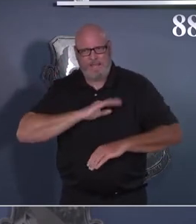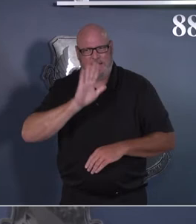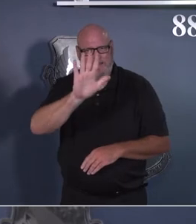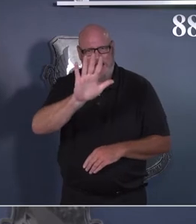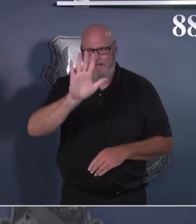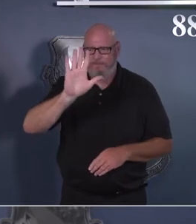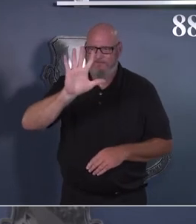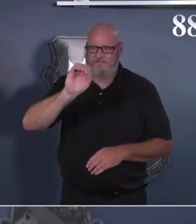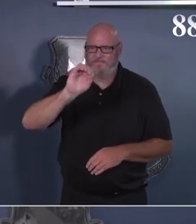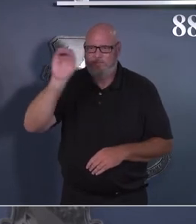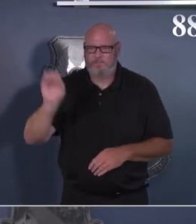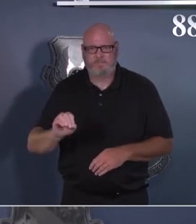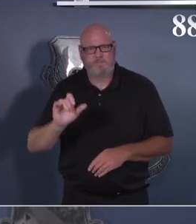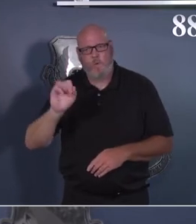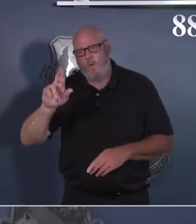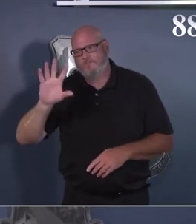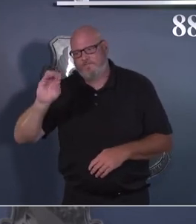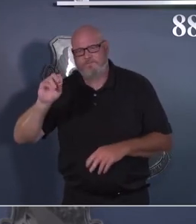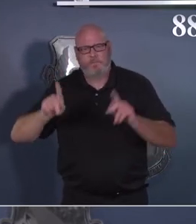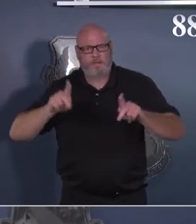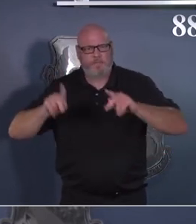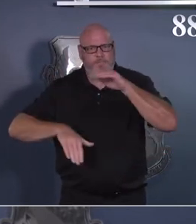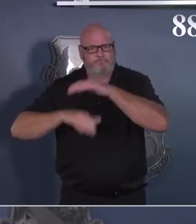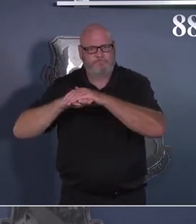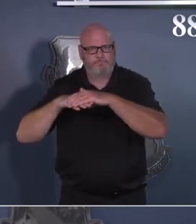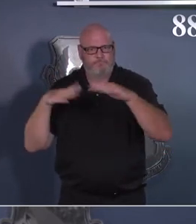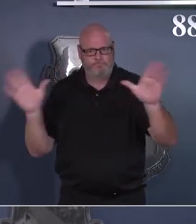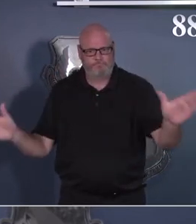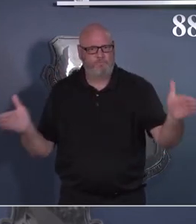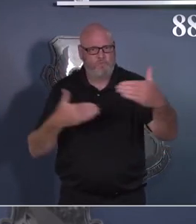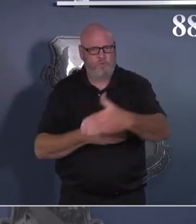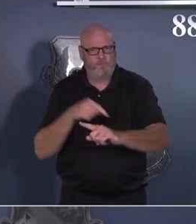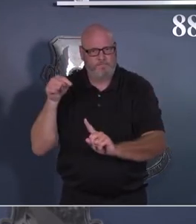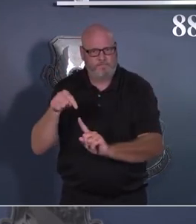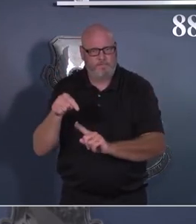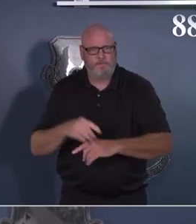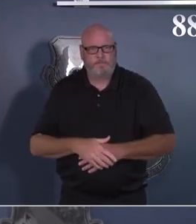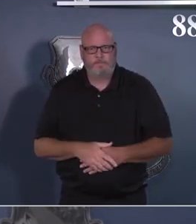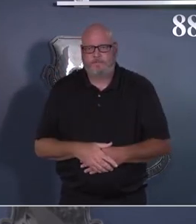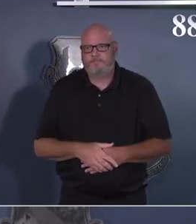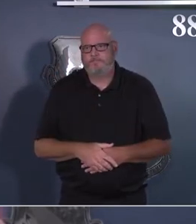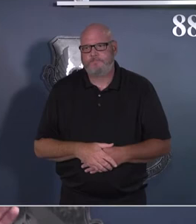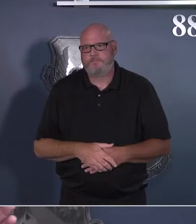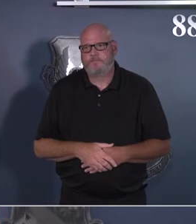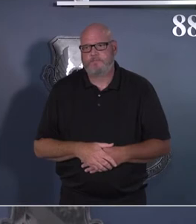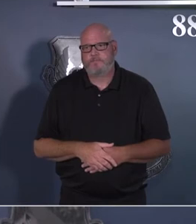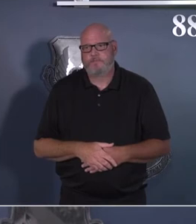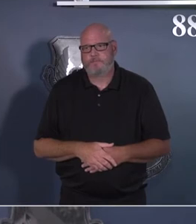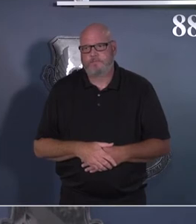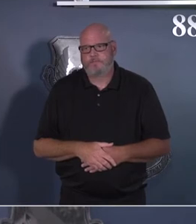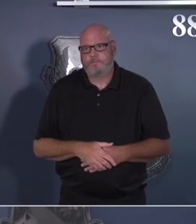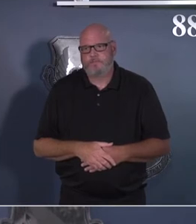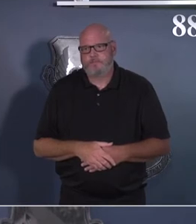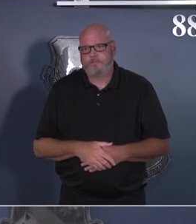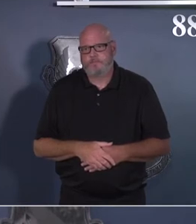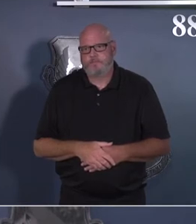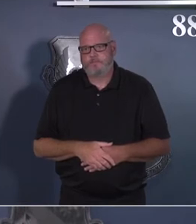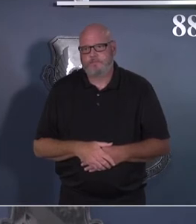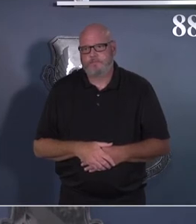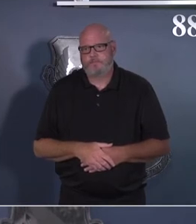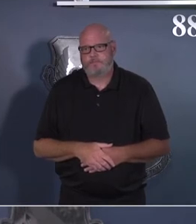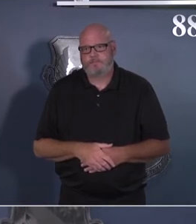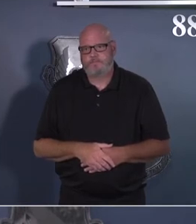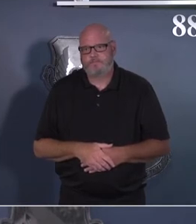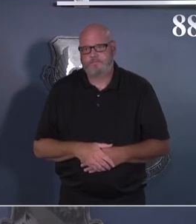to reach those staffing goals for your office, to maintain that physical distance.